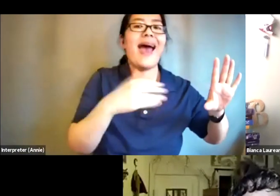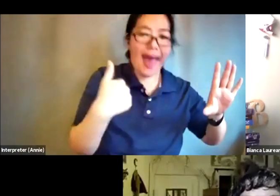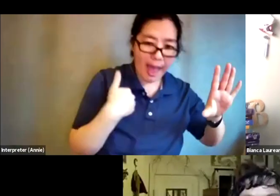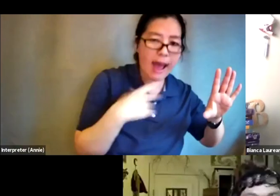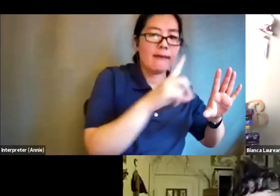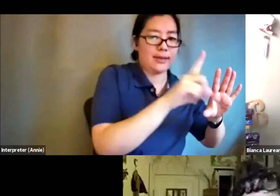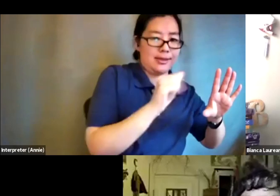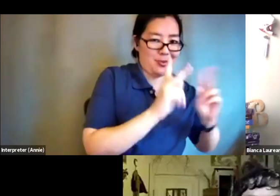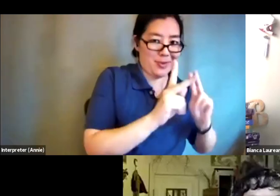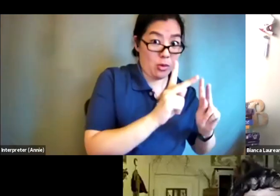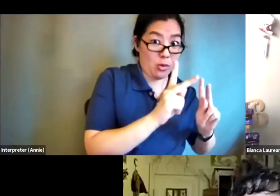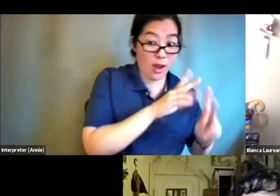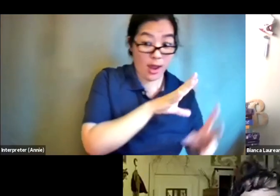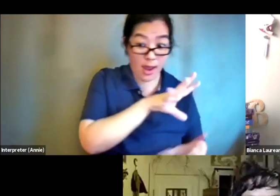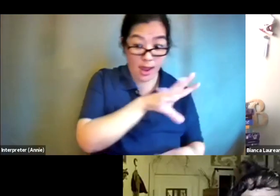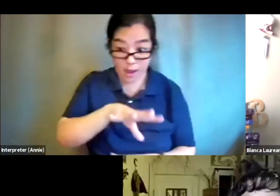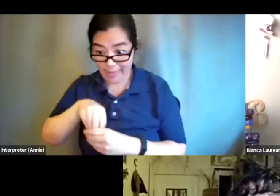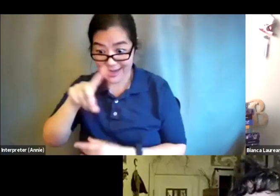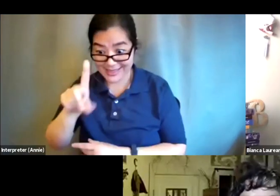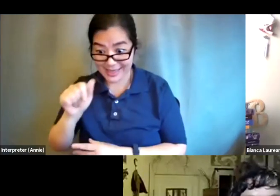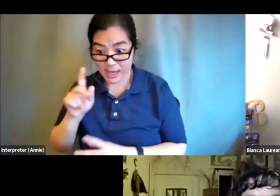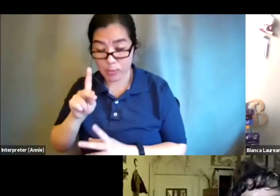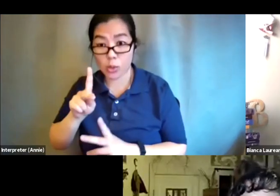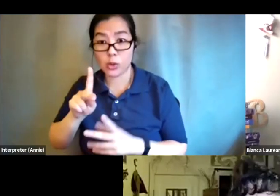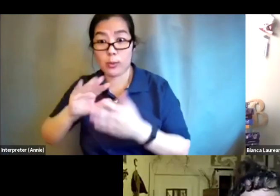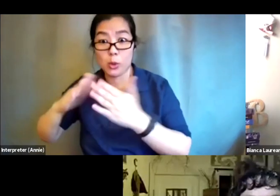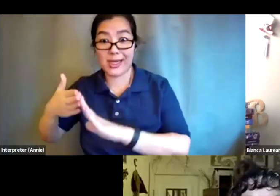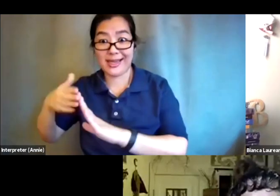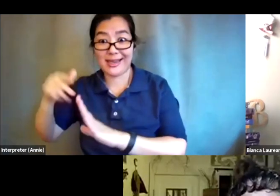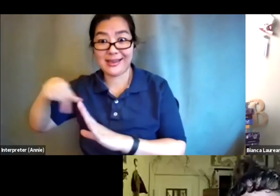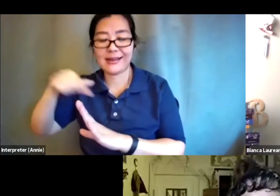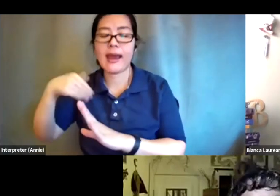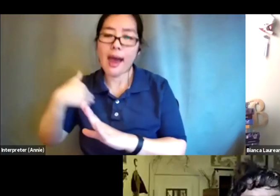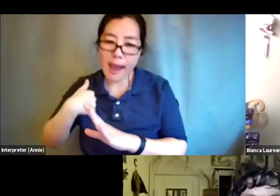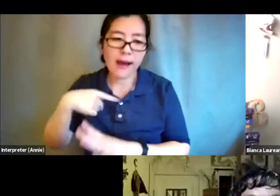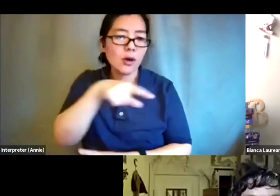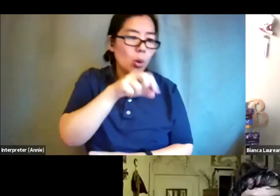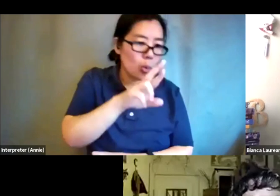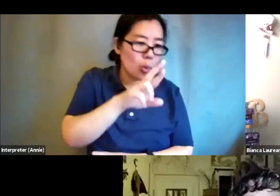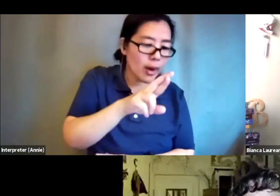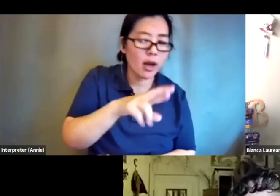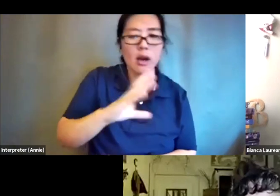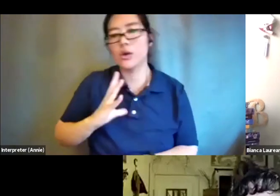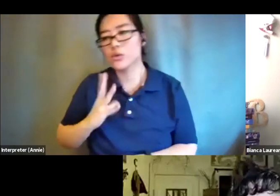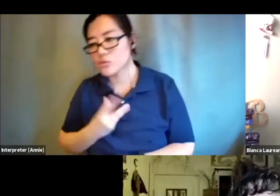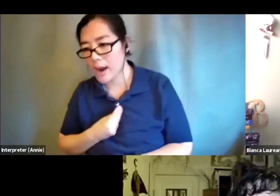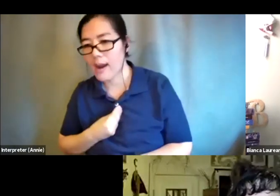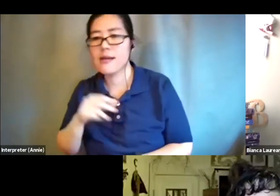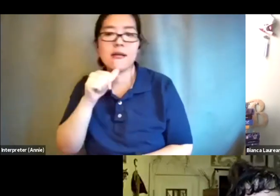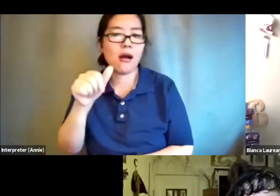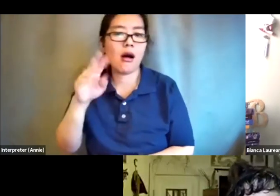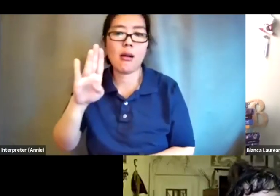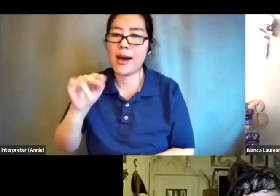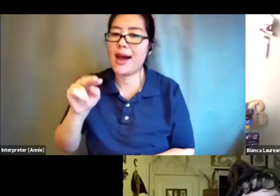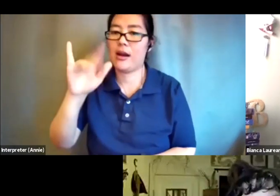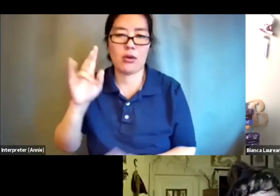are queer people and people of color and non-binary people and trans people and so the ways that disability rights had